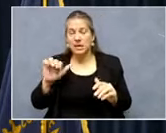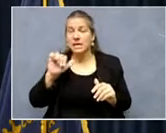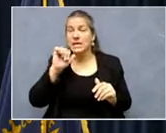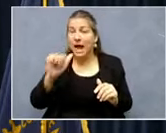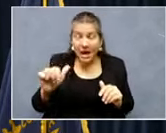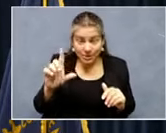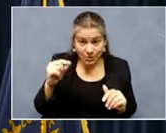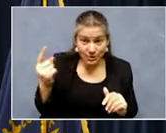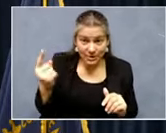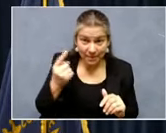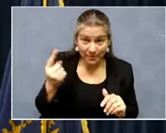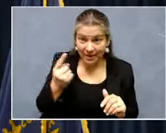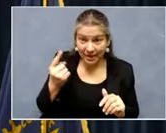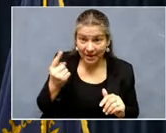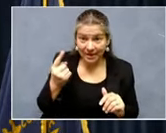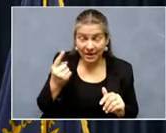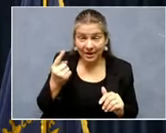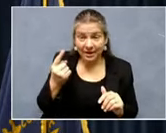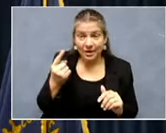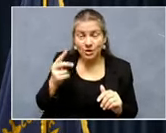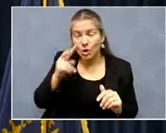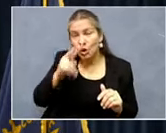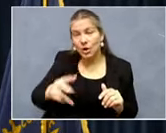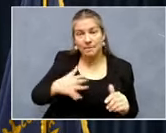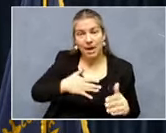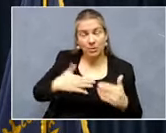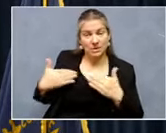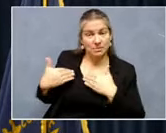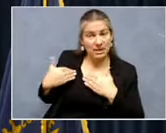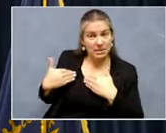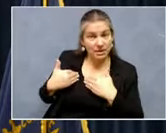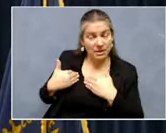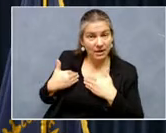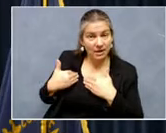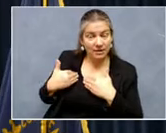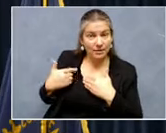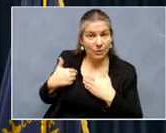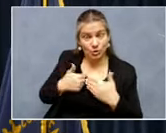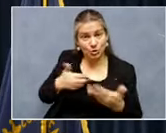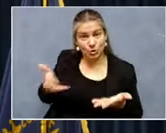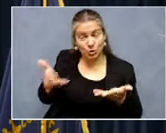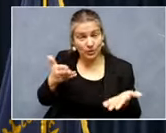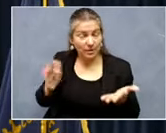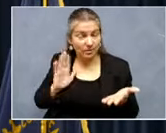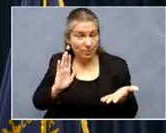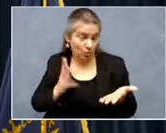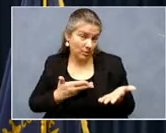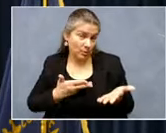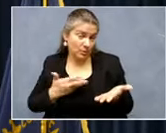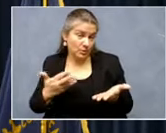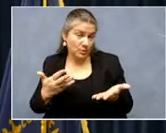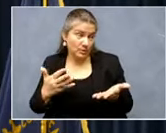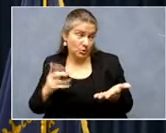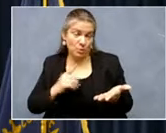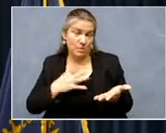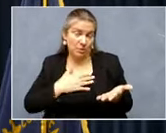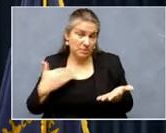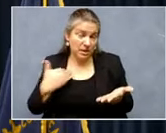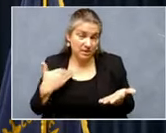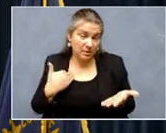I can just look at, at my responsibility and I think we're serving it. Now, um, we only heard from a few